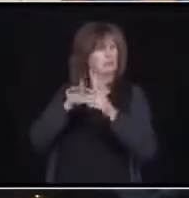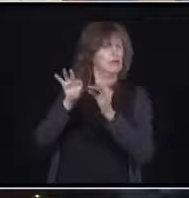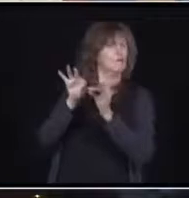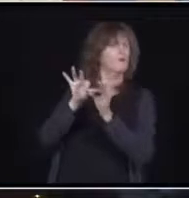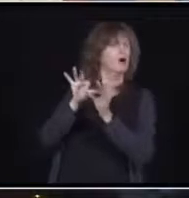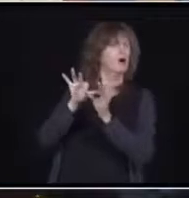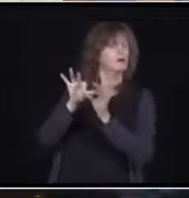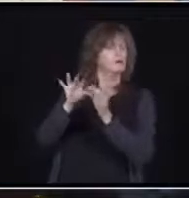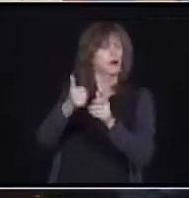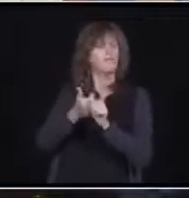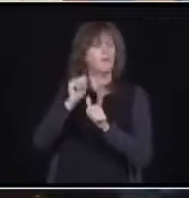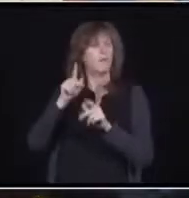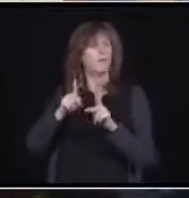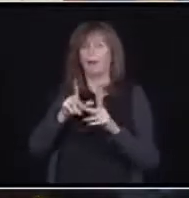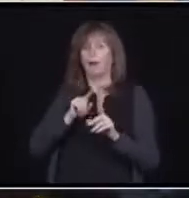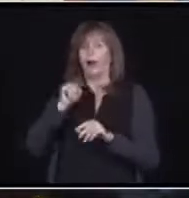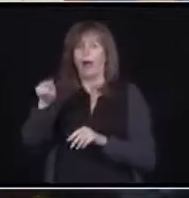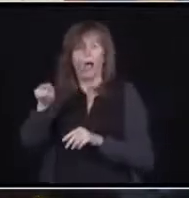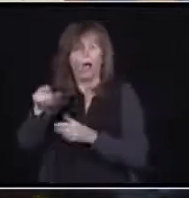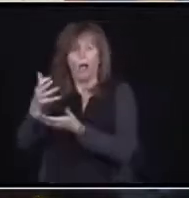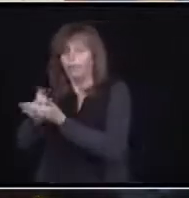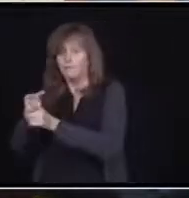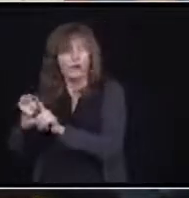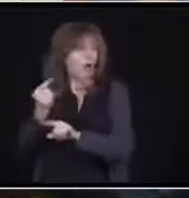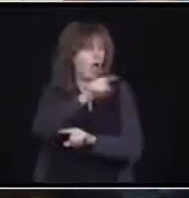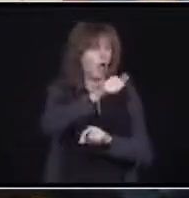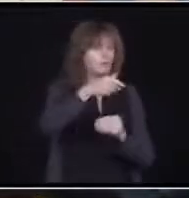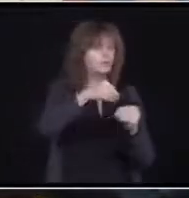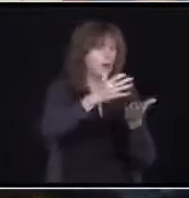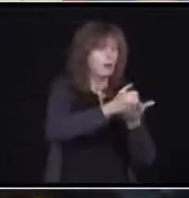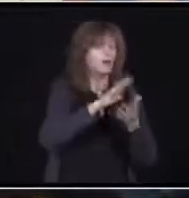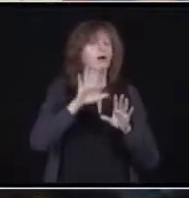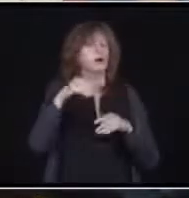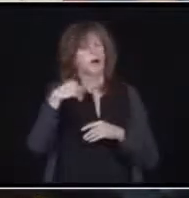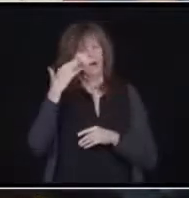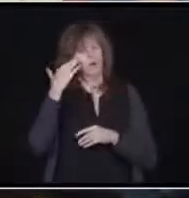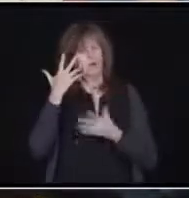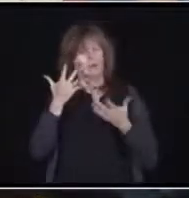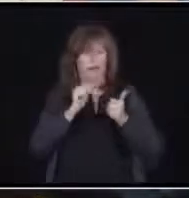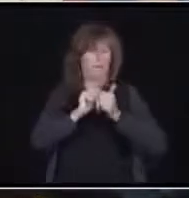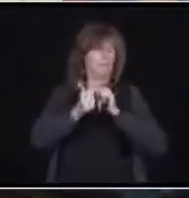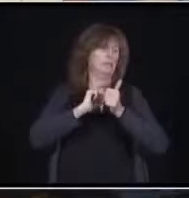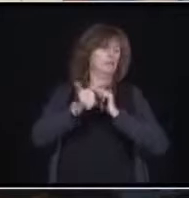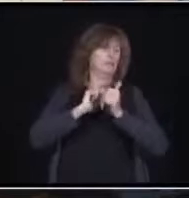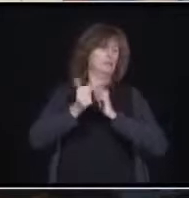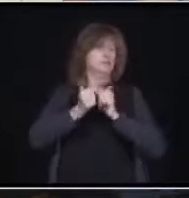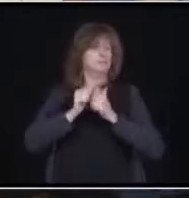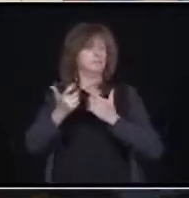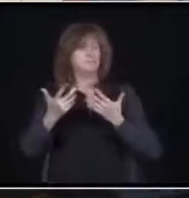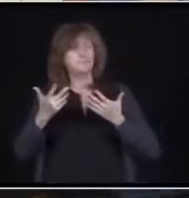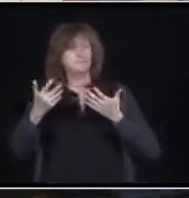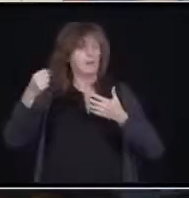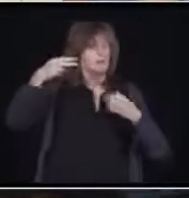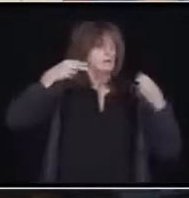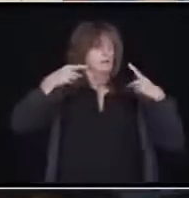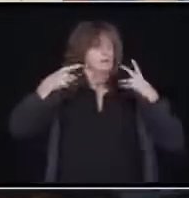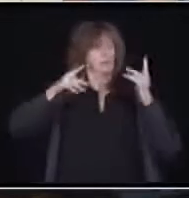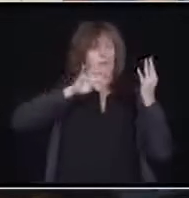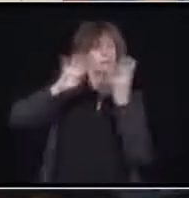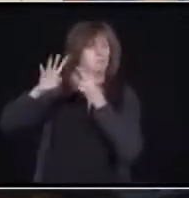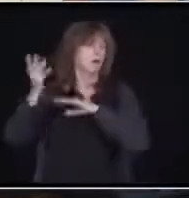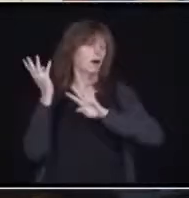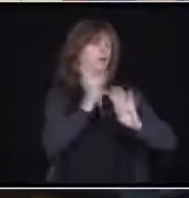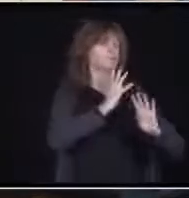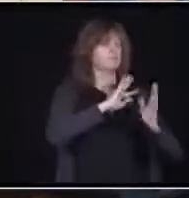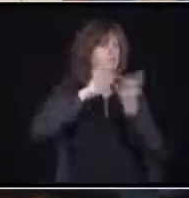But it's a real competitive market out there. And they're kind of going at each other. And the margins, people don't realize how small the margins are.